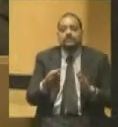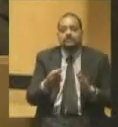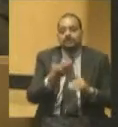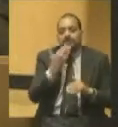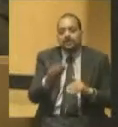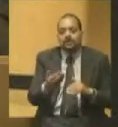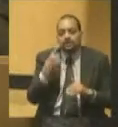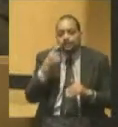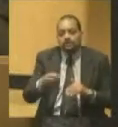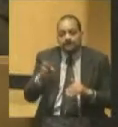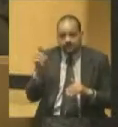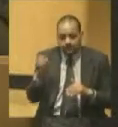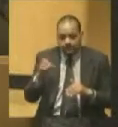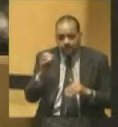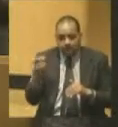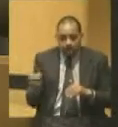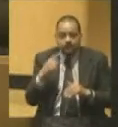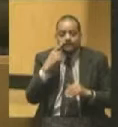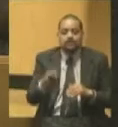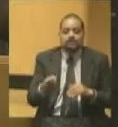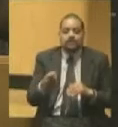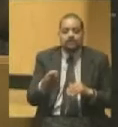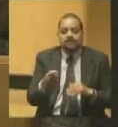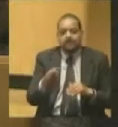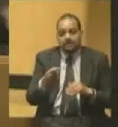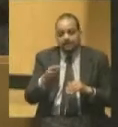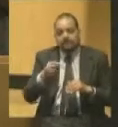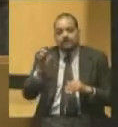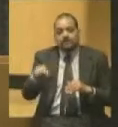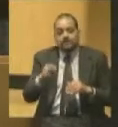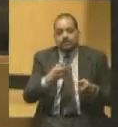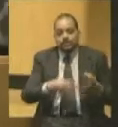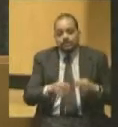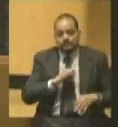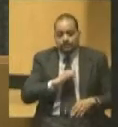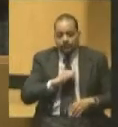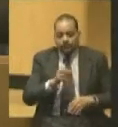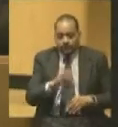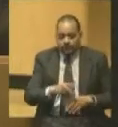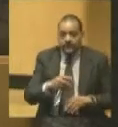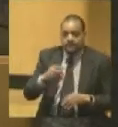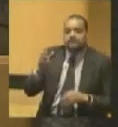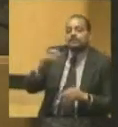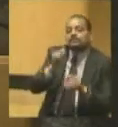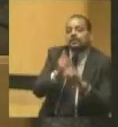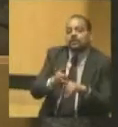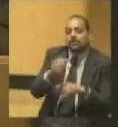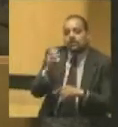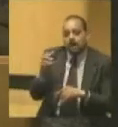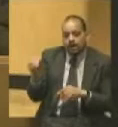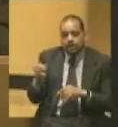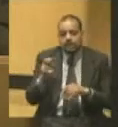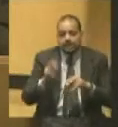democracy of Ohio for the vindication they have given the Constitution. So they're just following in Ohio's steps here in protecting